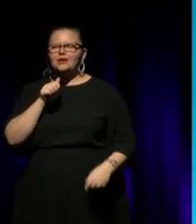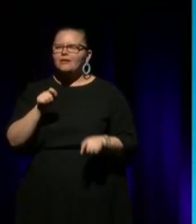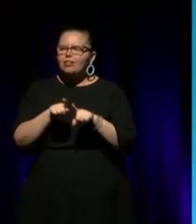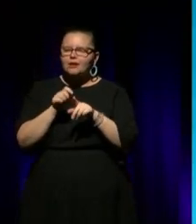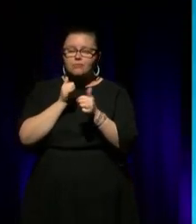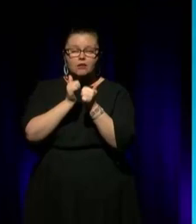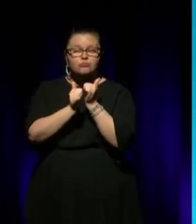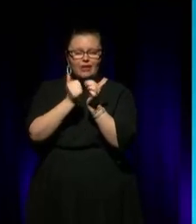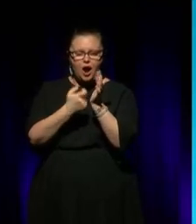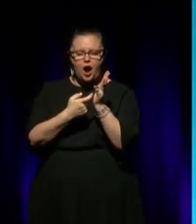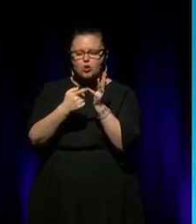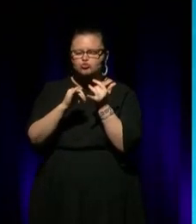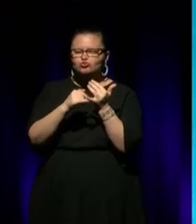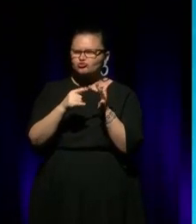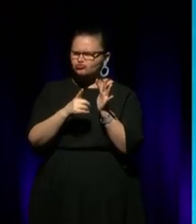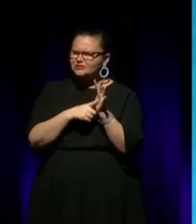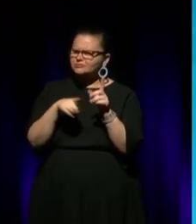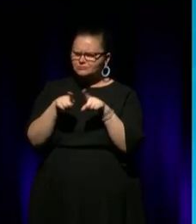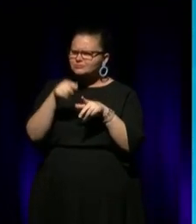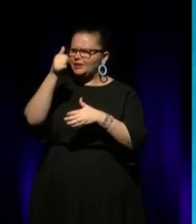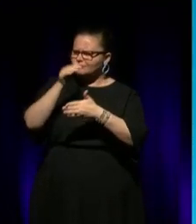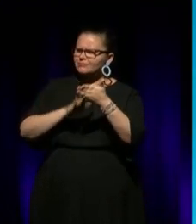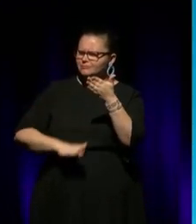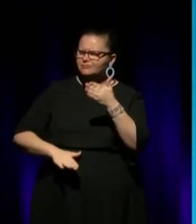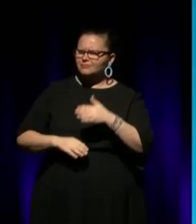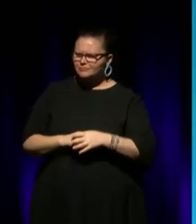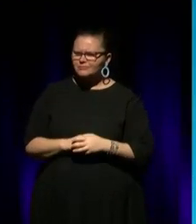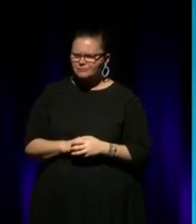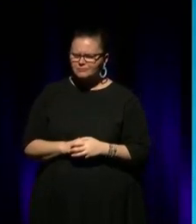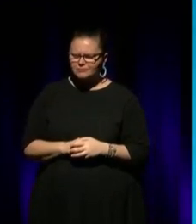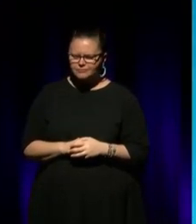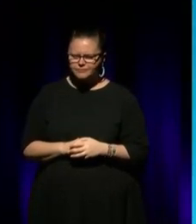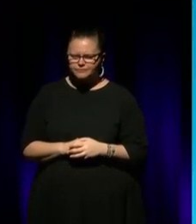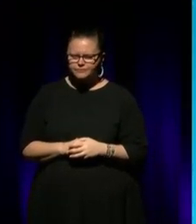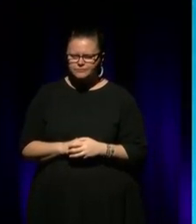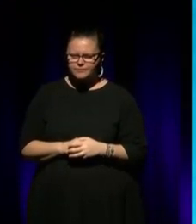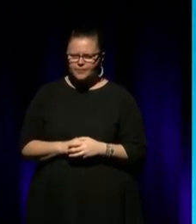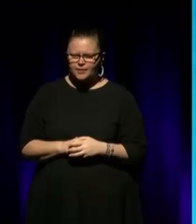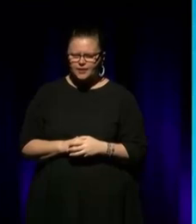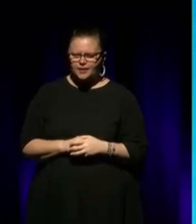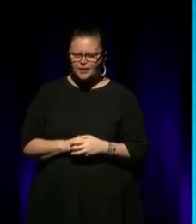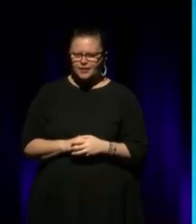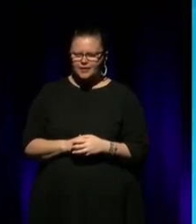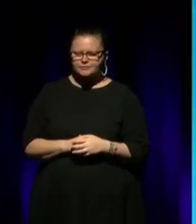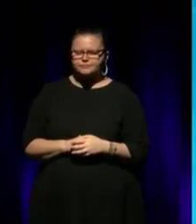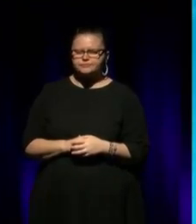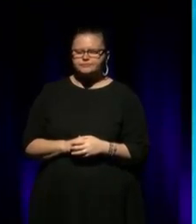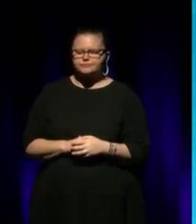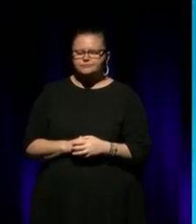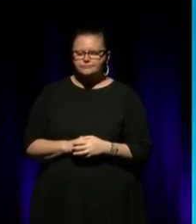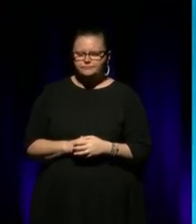went through that. Like, this real sense of were we meant to be in the fate of